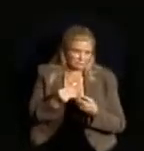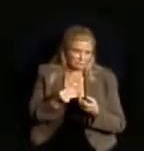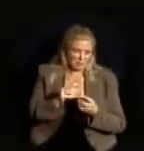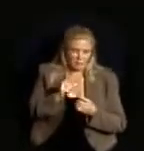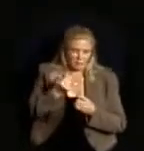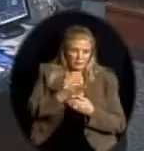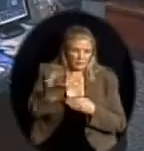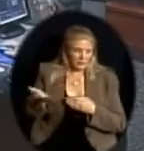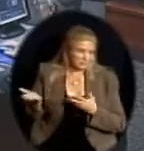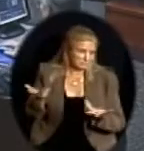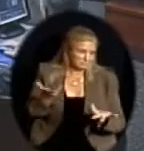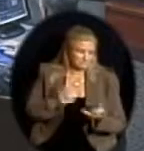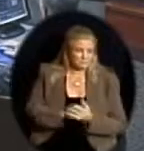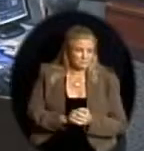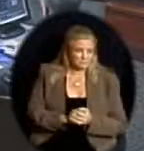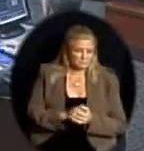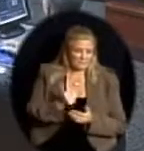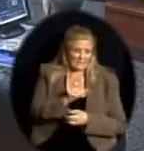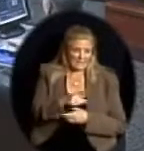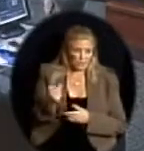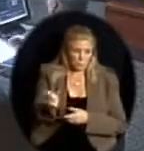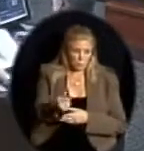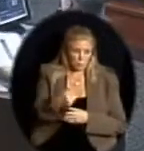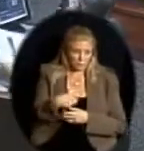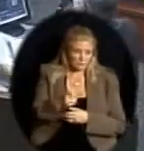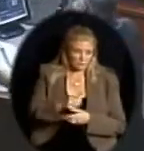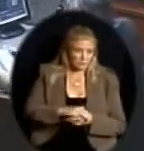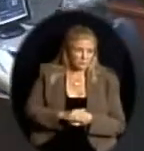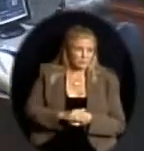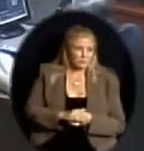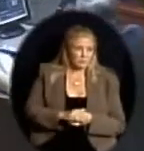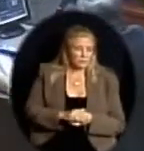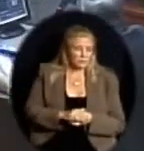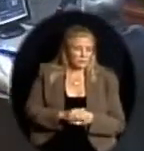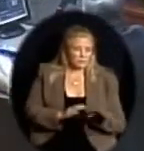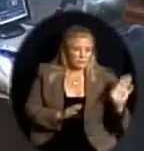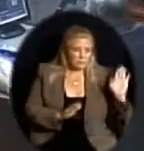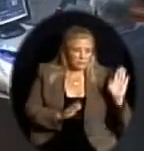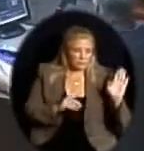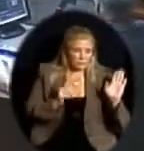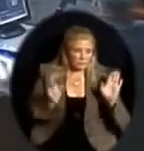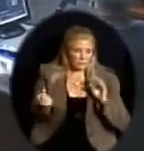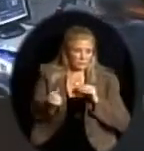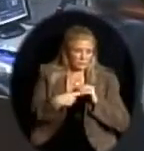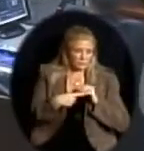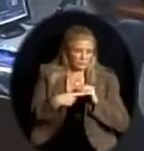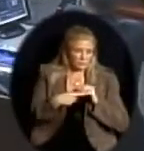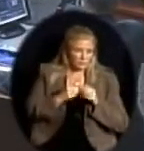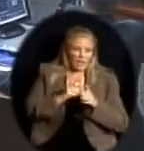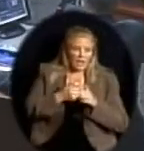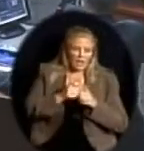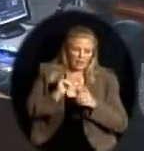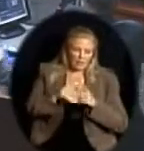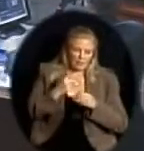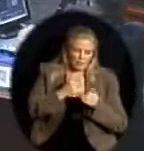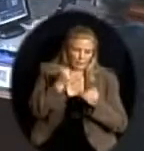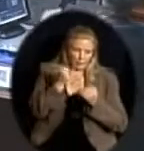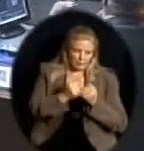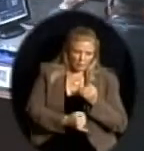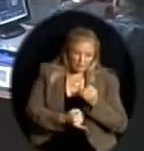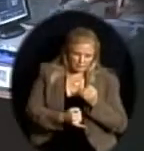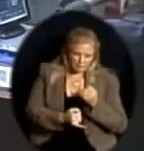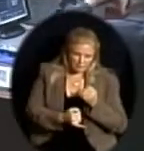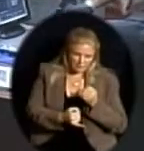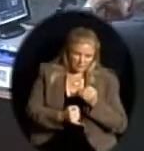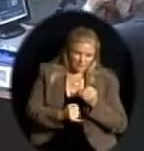Any questions I might answer for you? Thank you, Mr. Houghton. the project work, Indian Trail, where you were working through the school year to